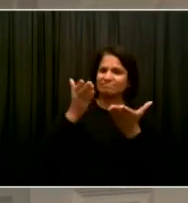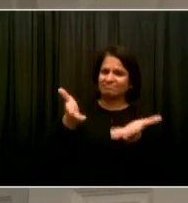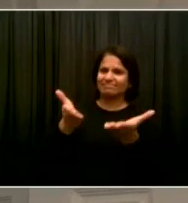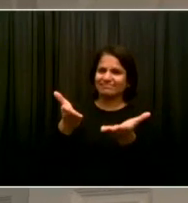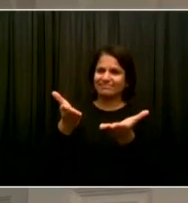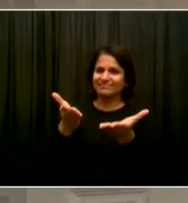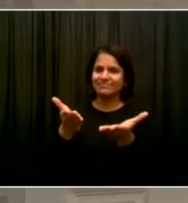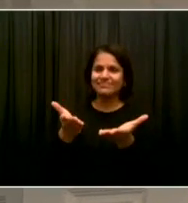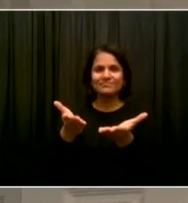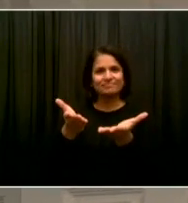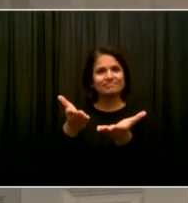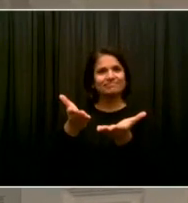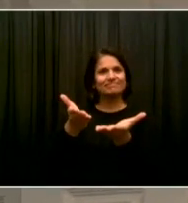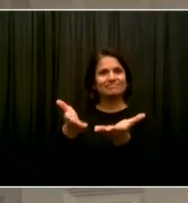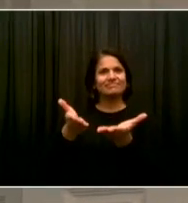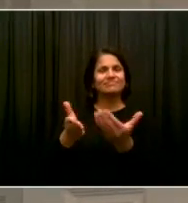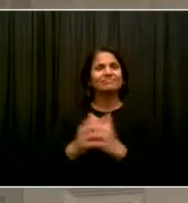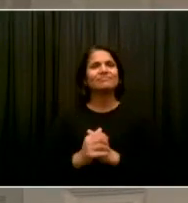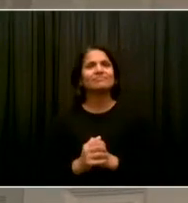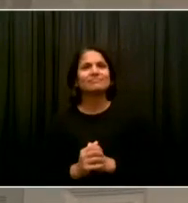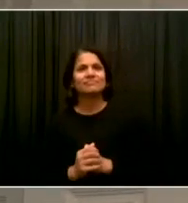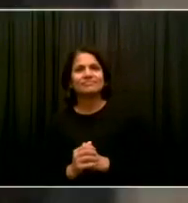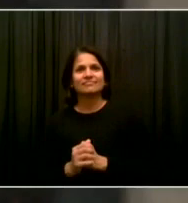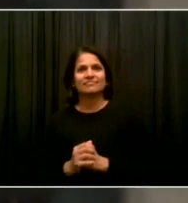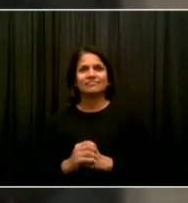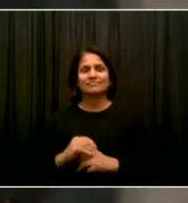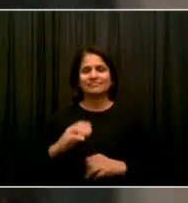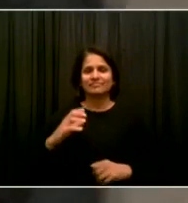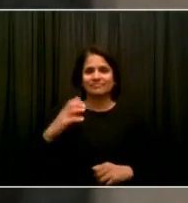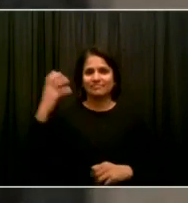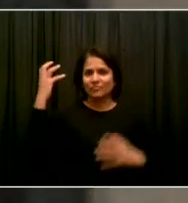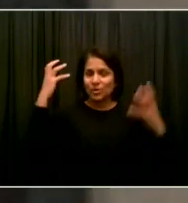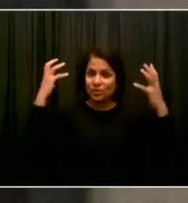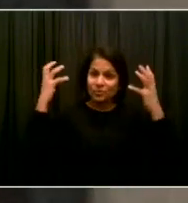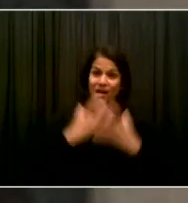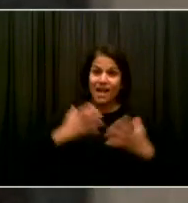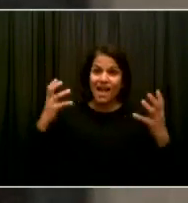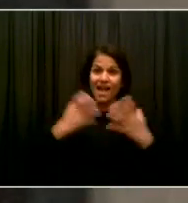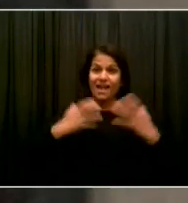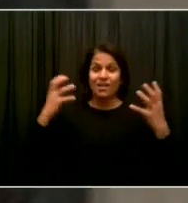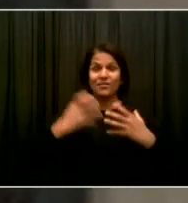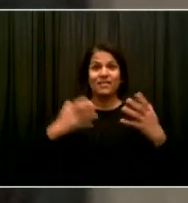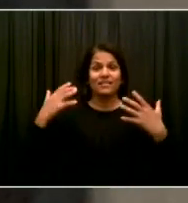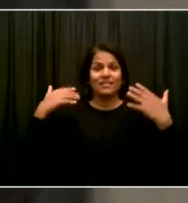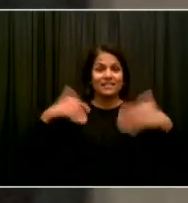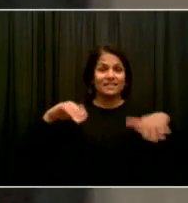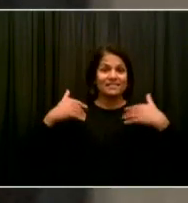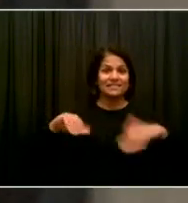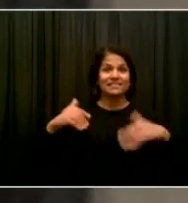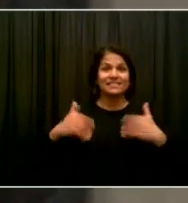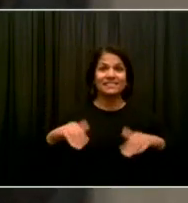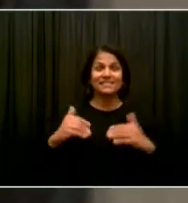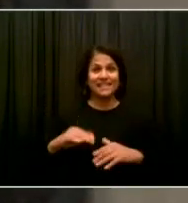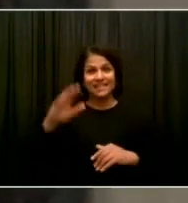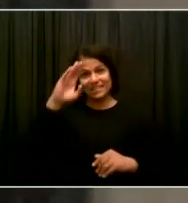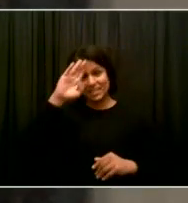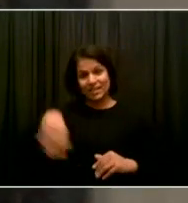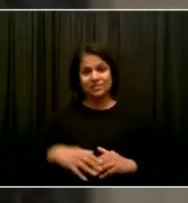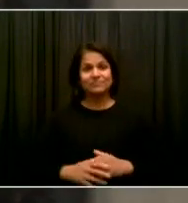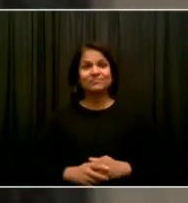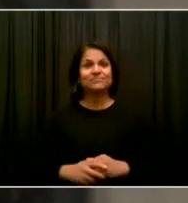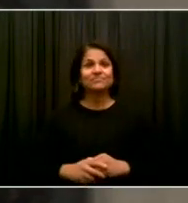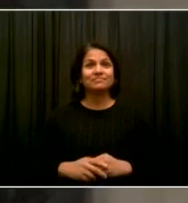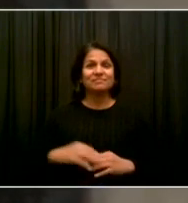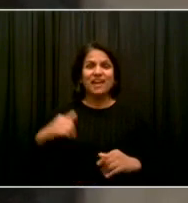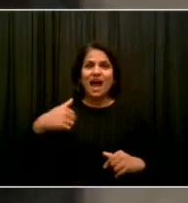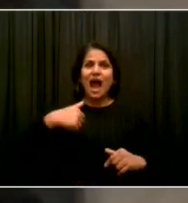Well, there is no city on earth in which I would be more honored to live. Why don't you